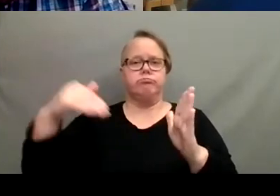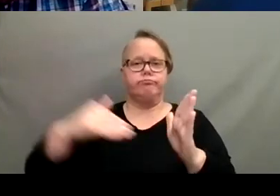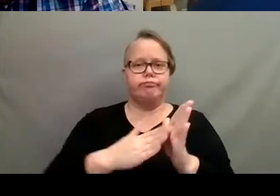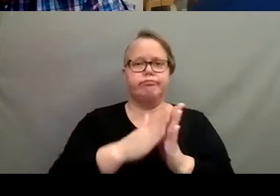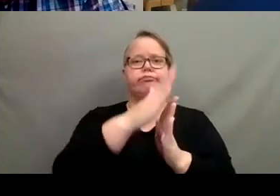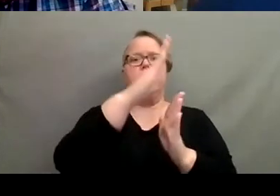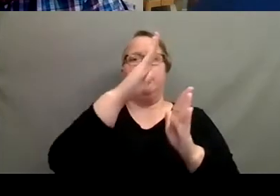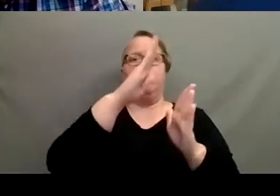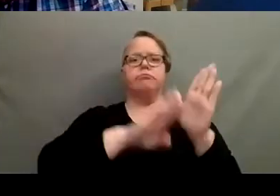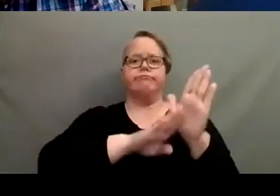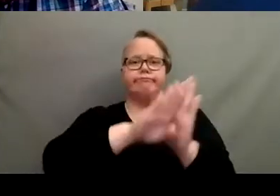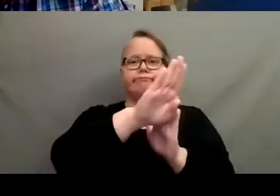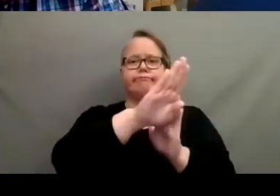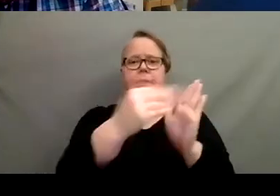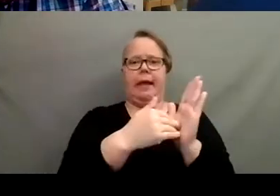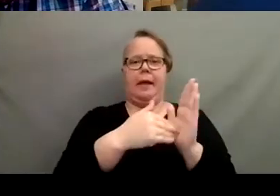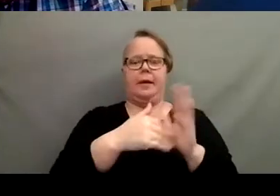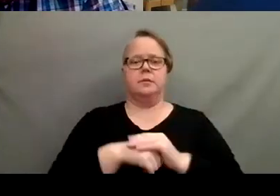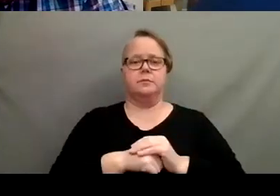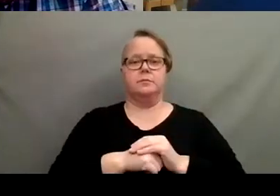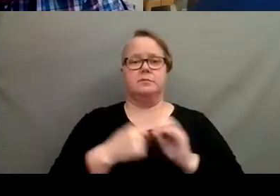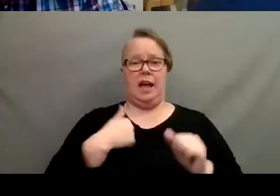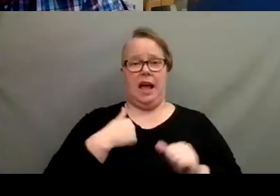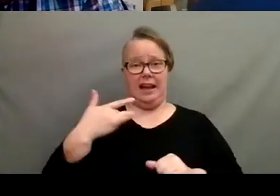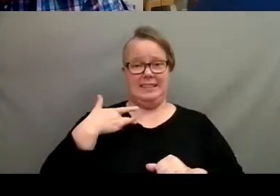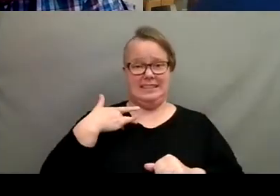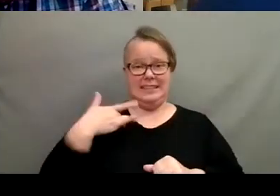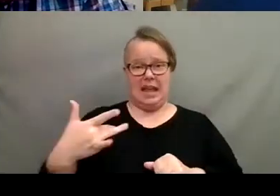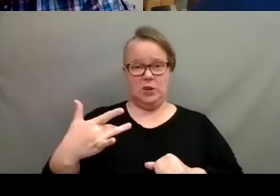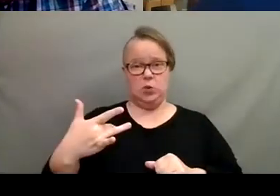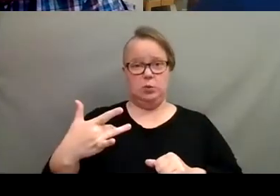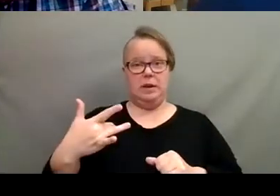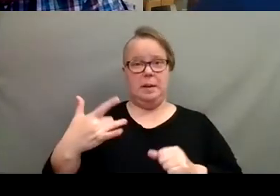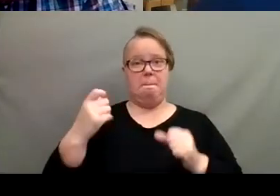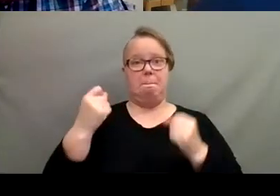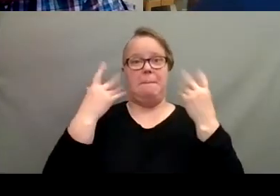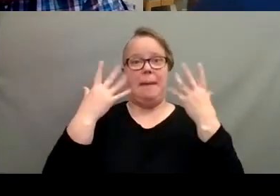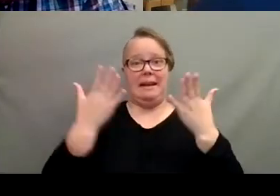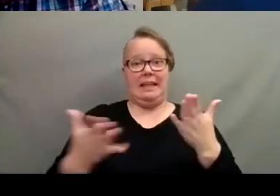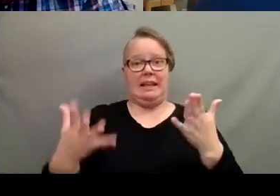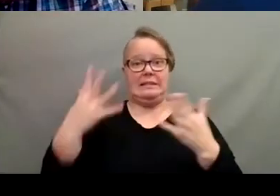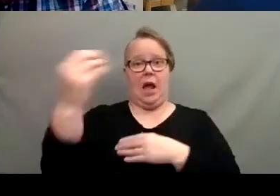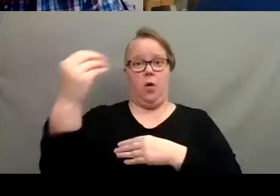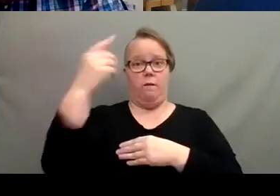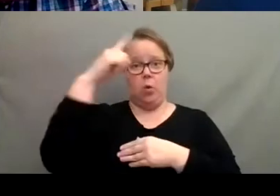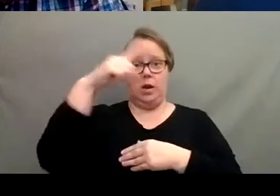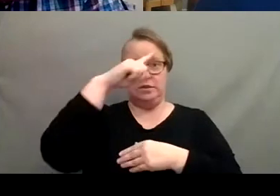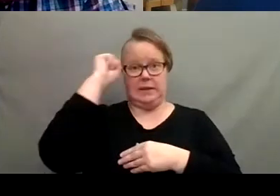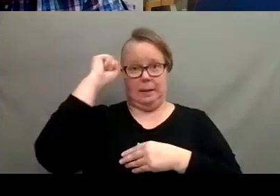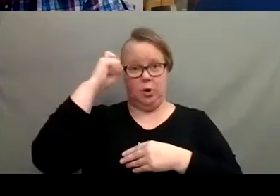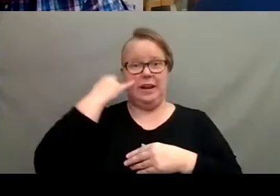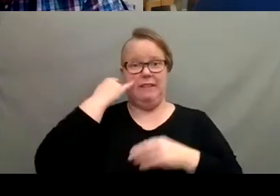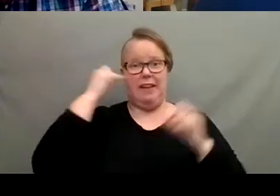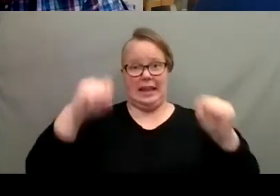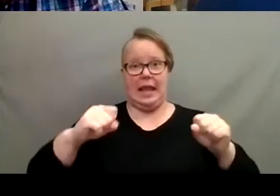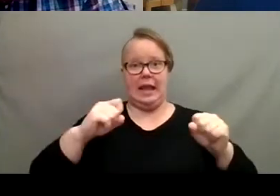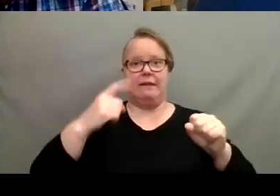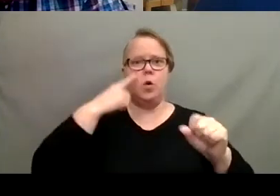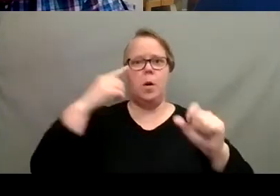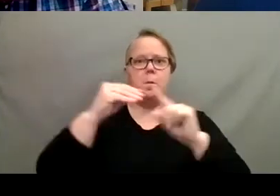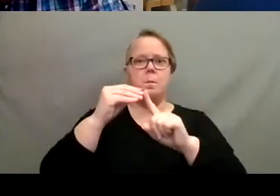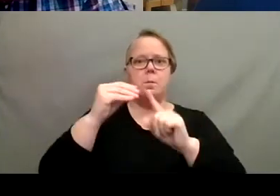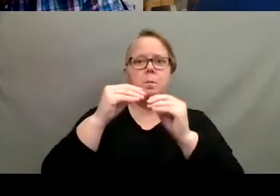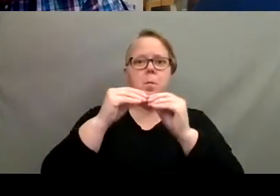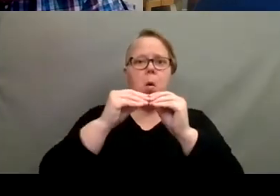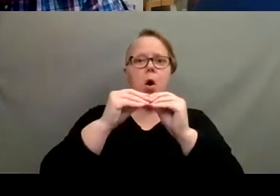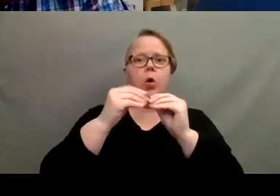So usually when I, I do tend to put a lot of things out for the summer, if I can, just to kind of get a more sunlight, get more